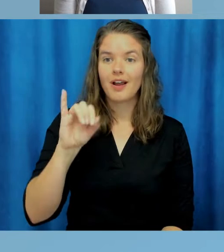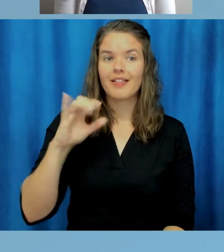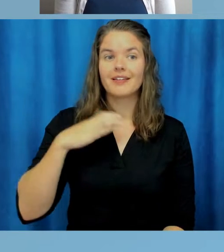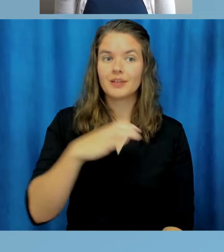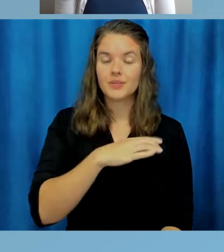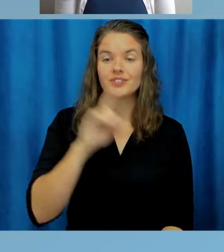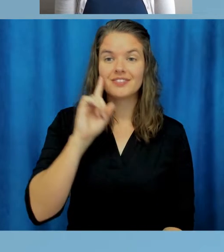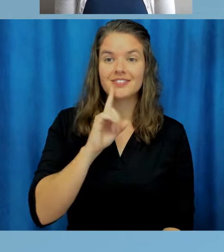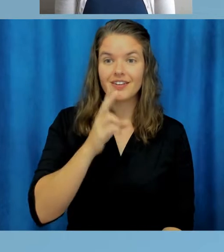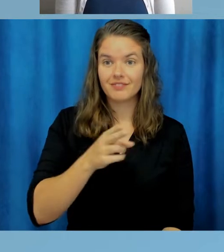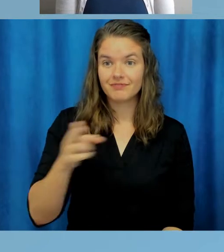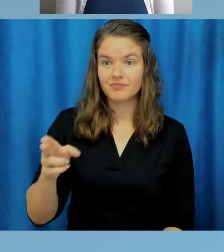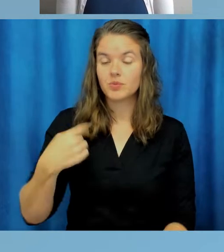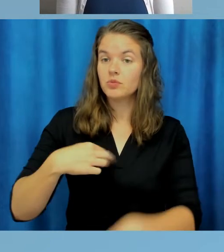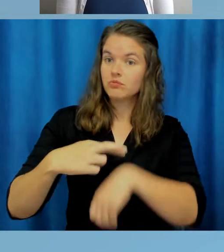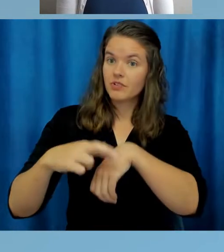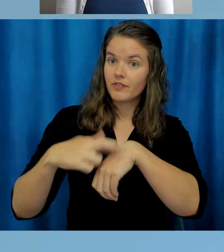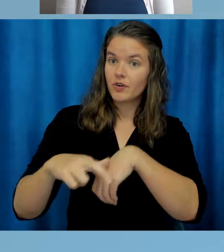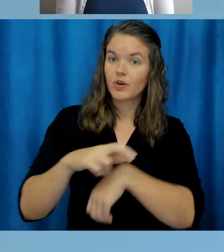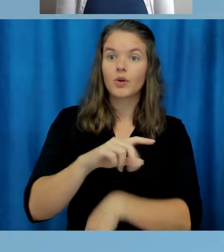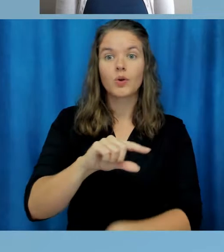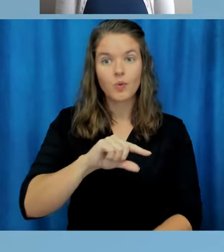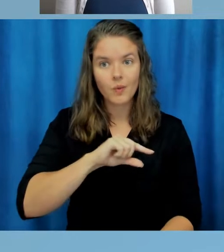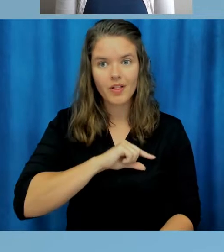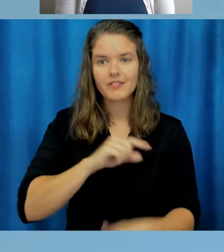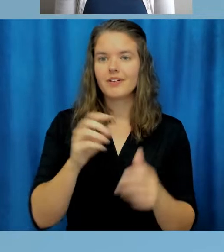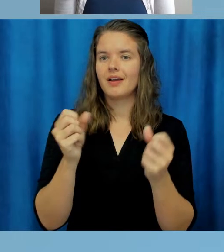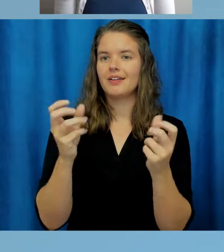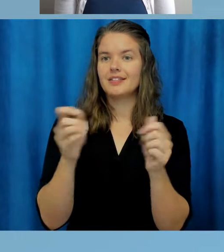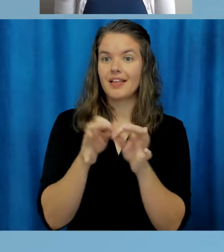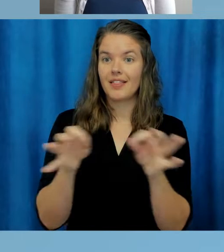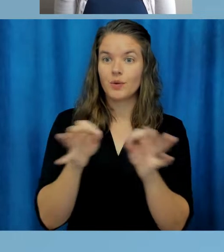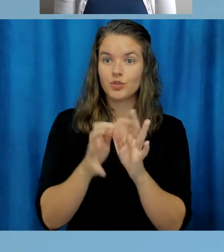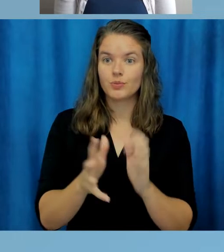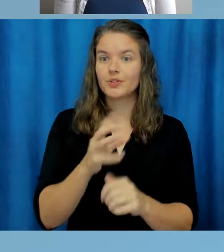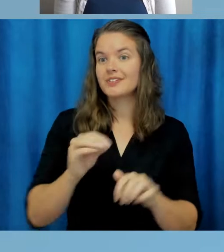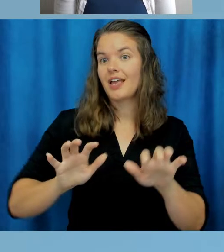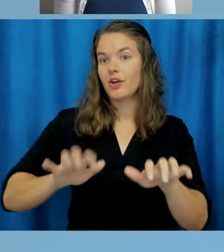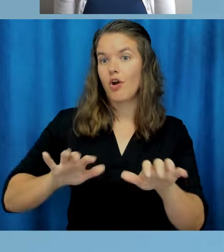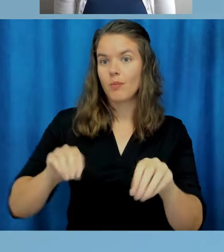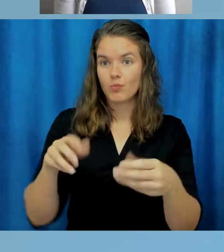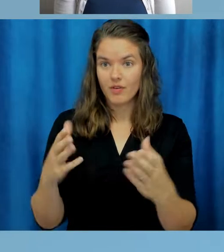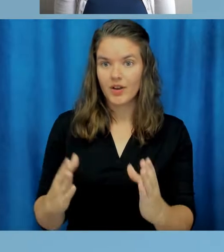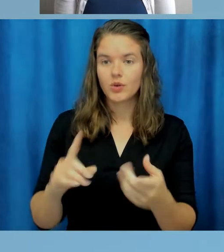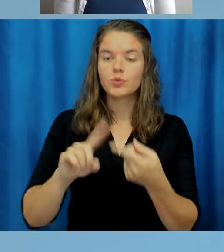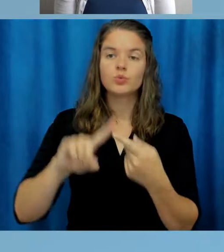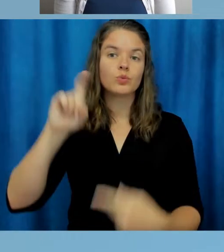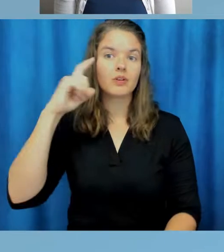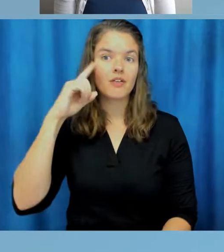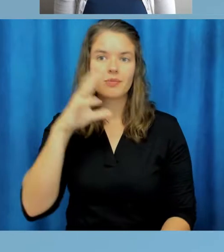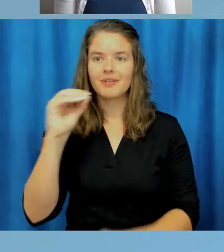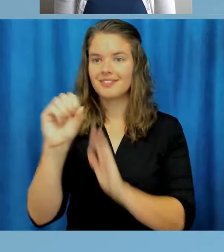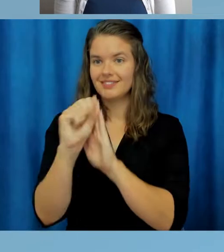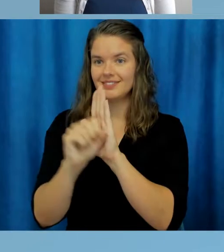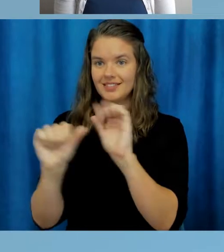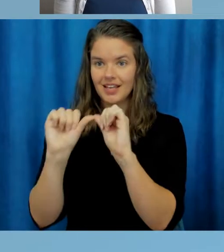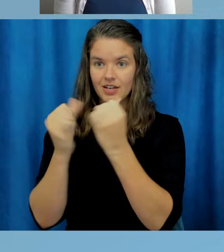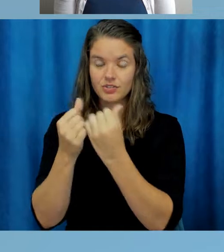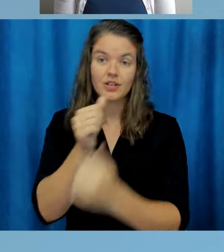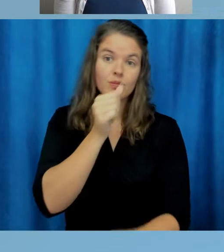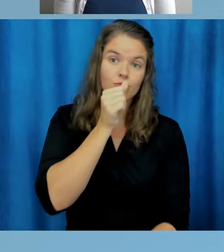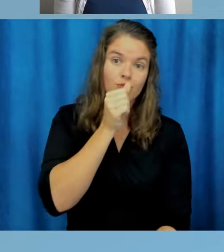CART Referral Service refers qualified sign language interpreters and CART providers to government and state agencies,